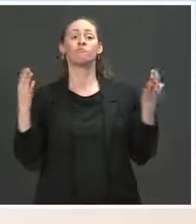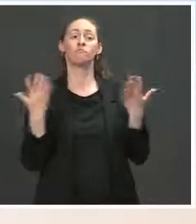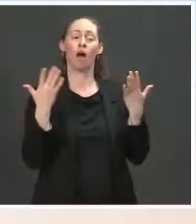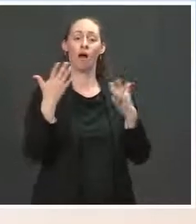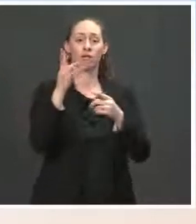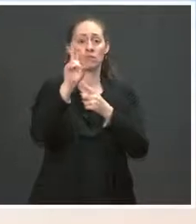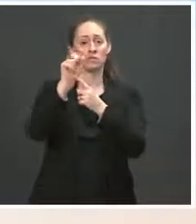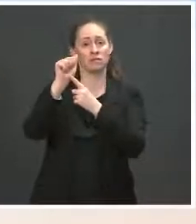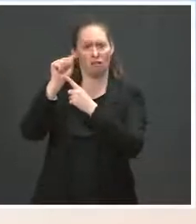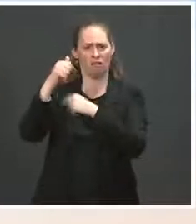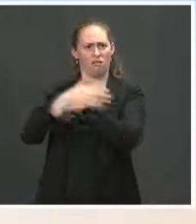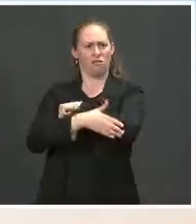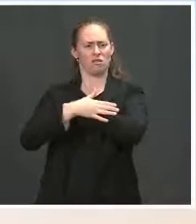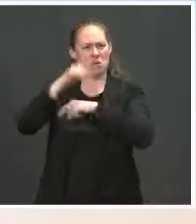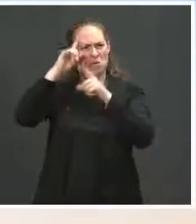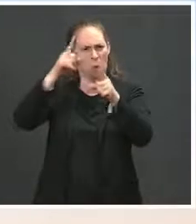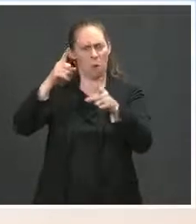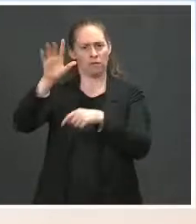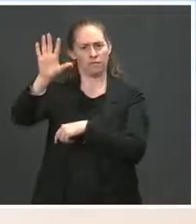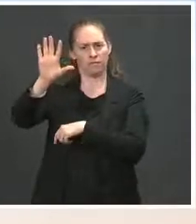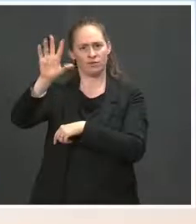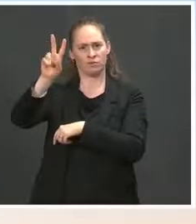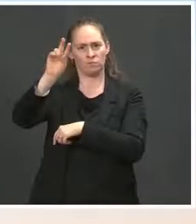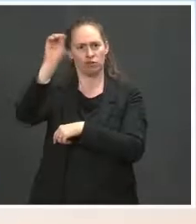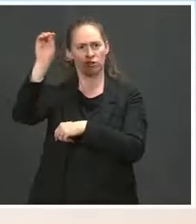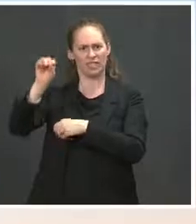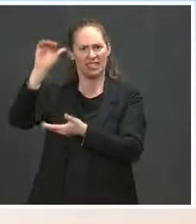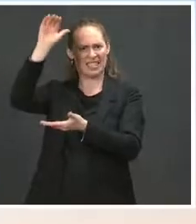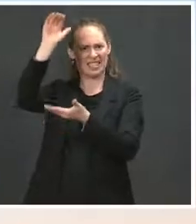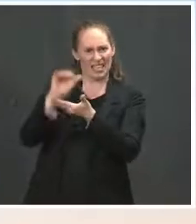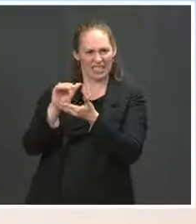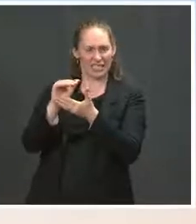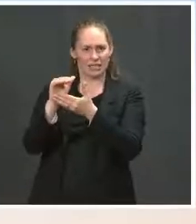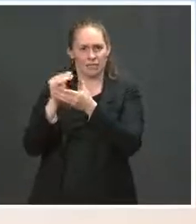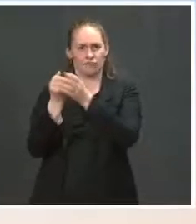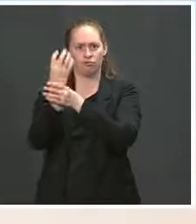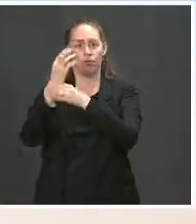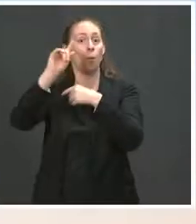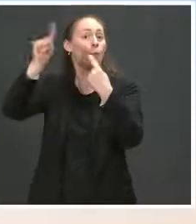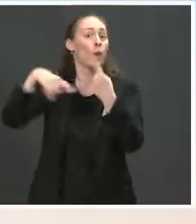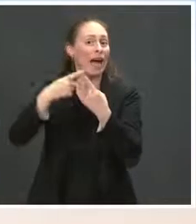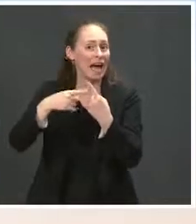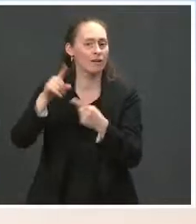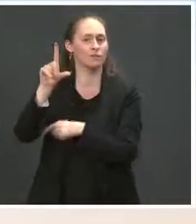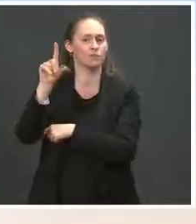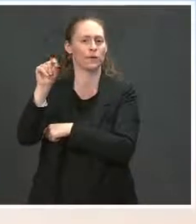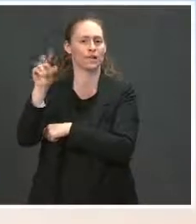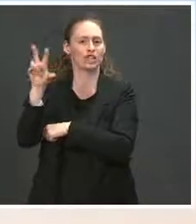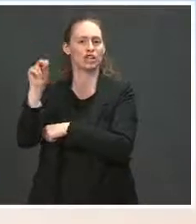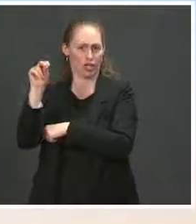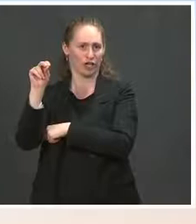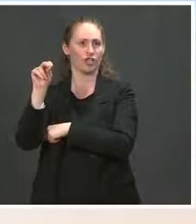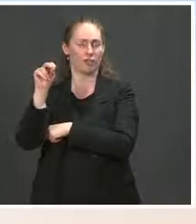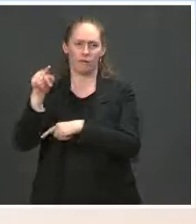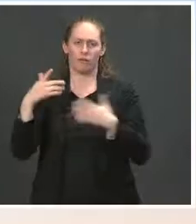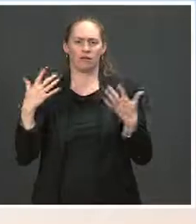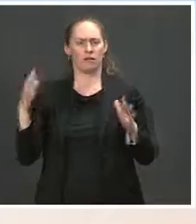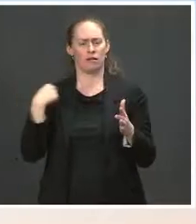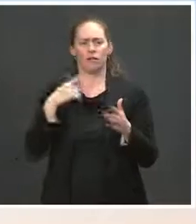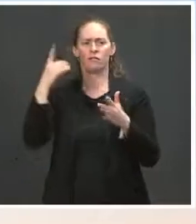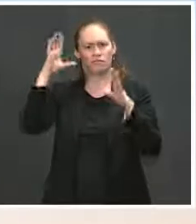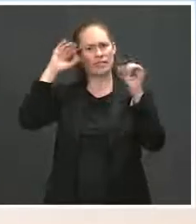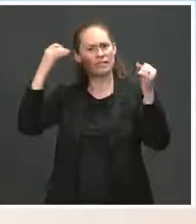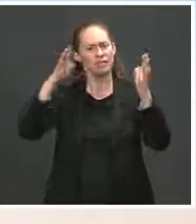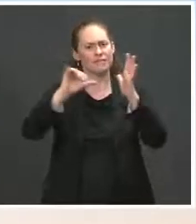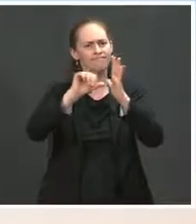50 to 52 percent by 2030, compared to 20- 2005 levels. He underscored America's commitment to leading a clean energy